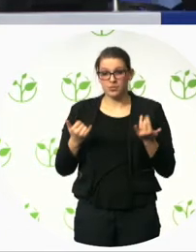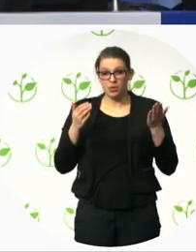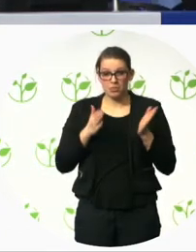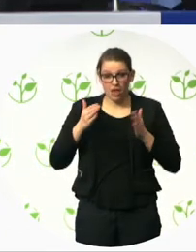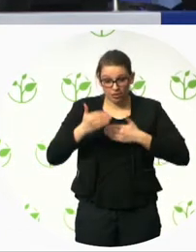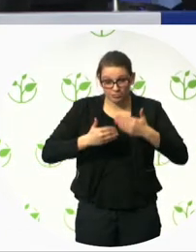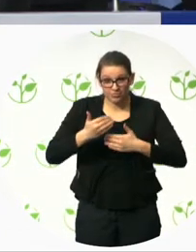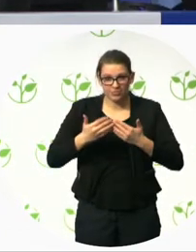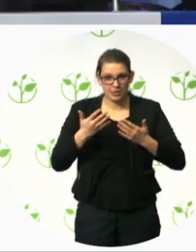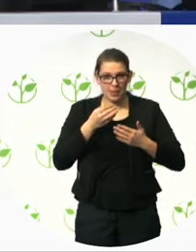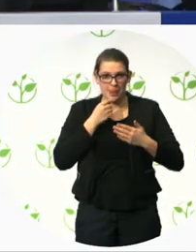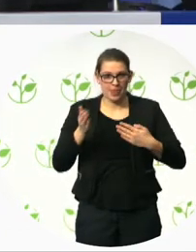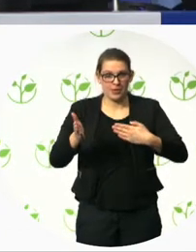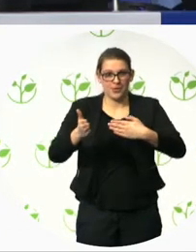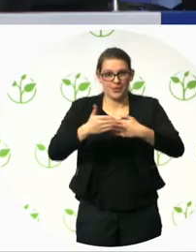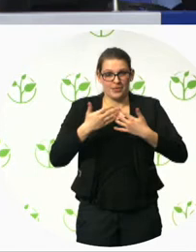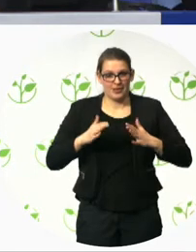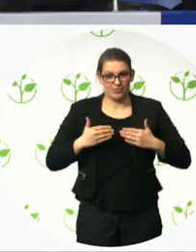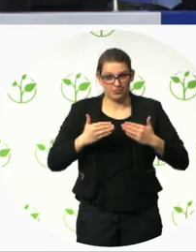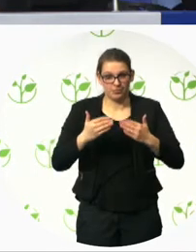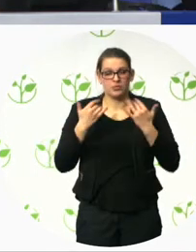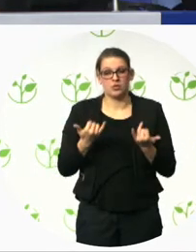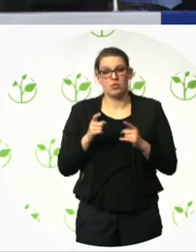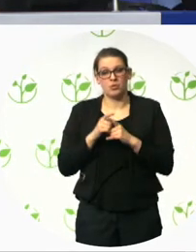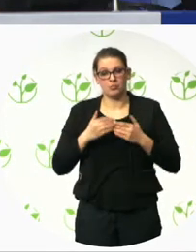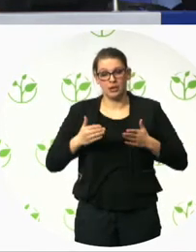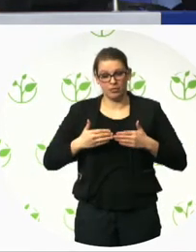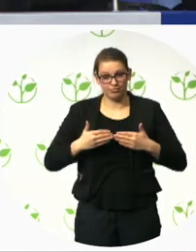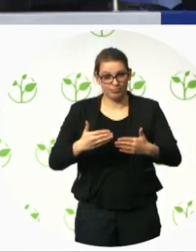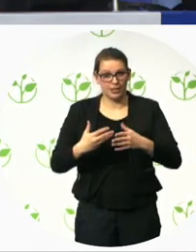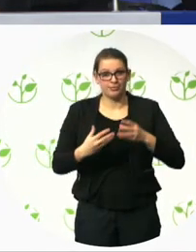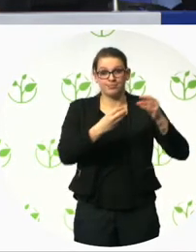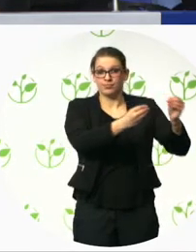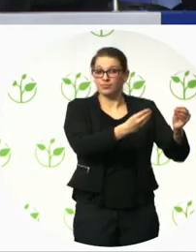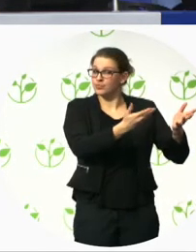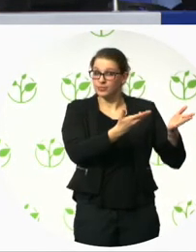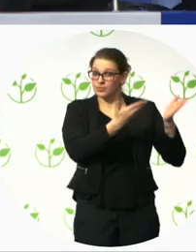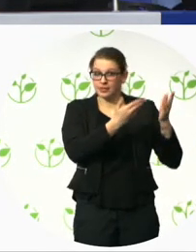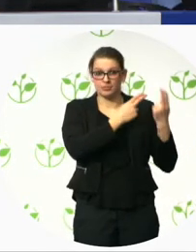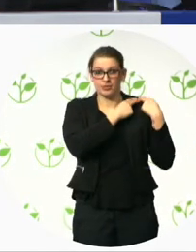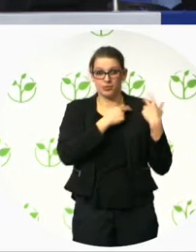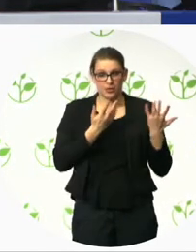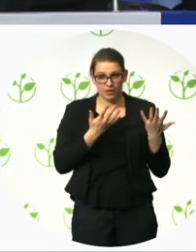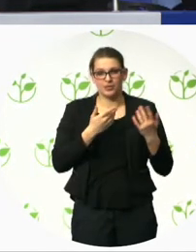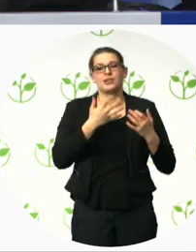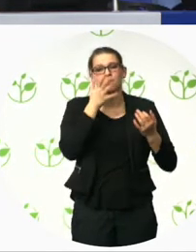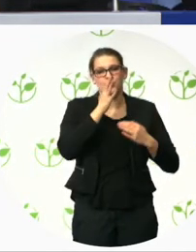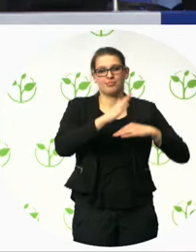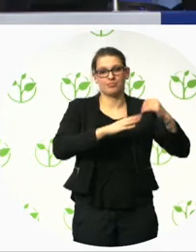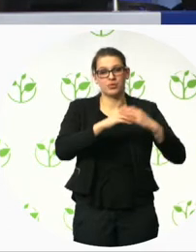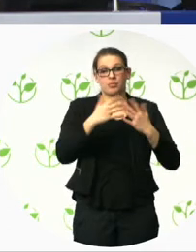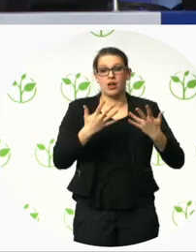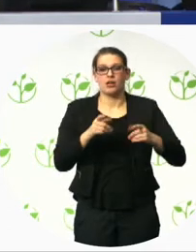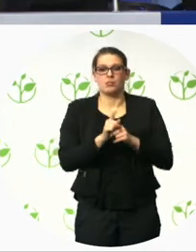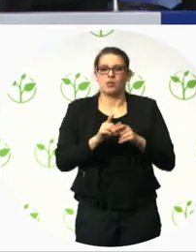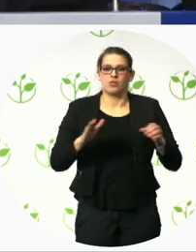slowly becoming real, which is really exciting for us. Um, it's not perfectly inclusive, but you can find